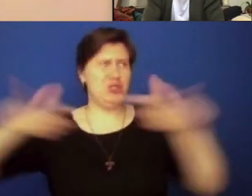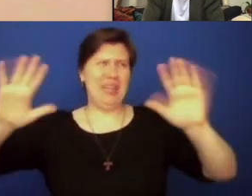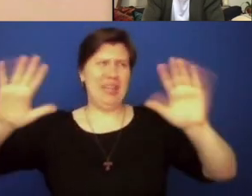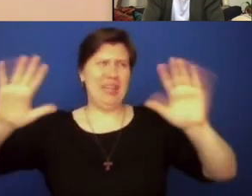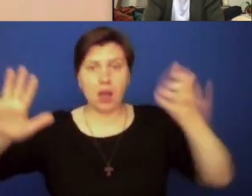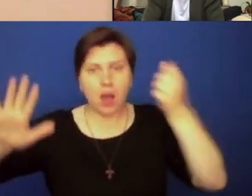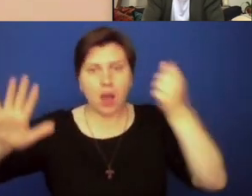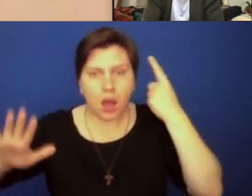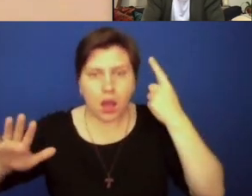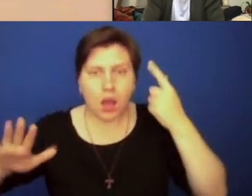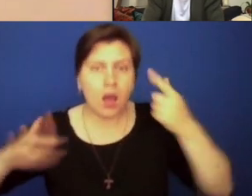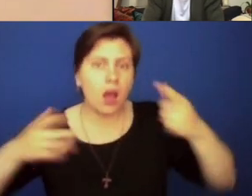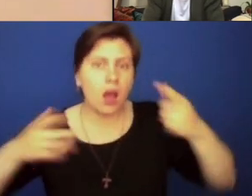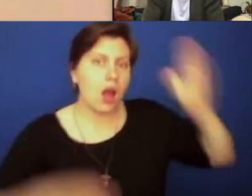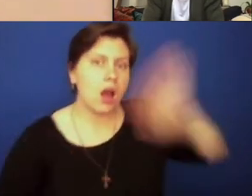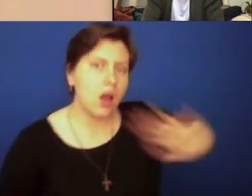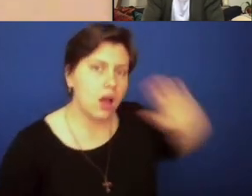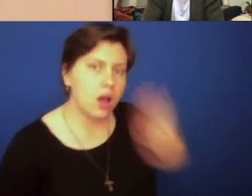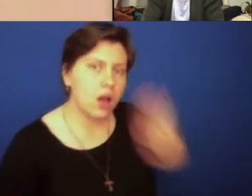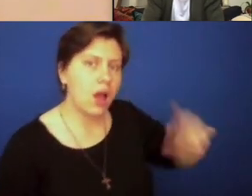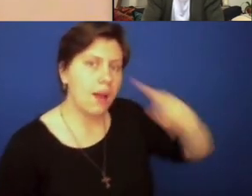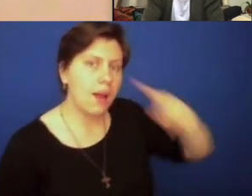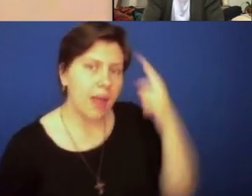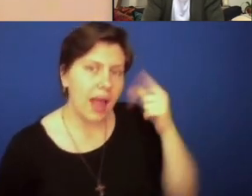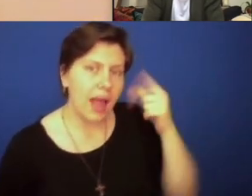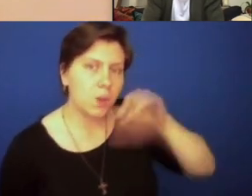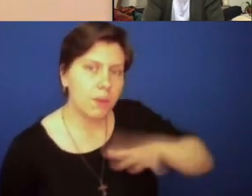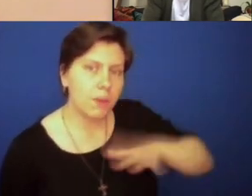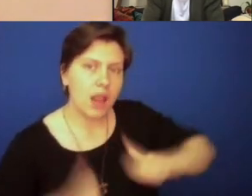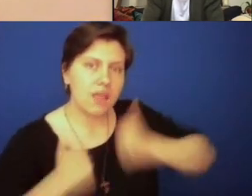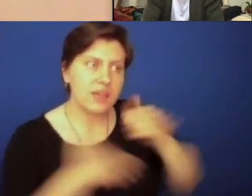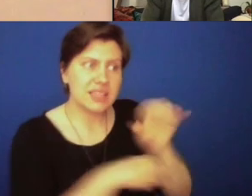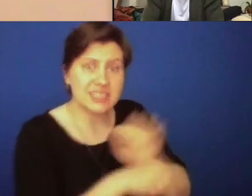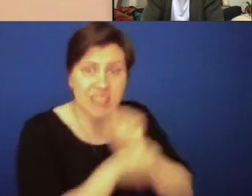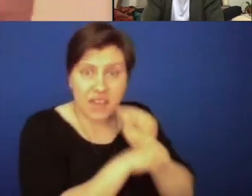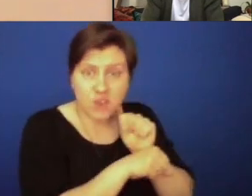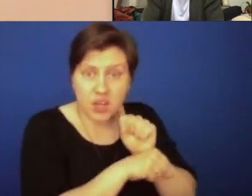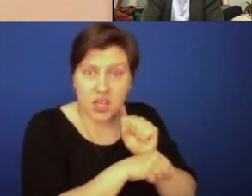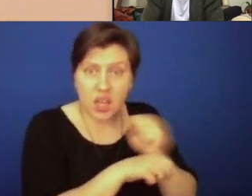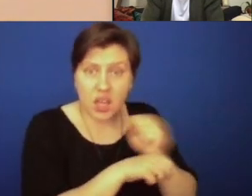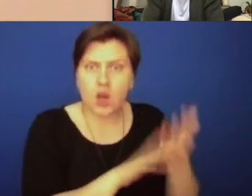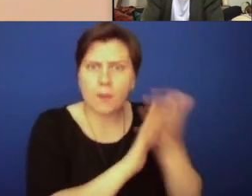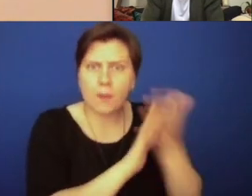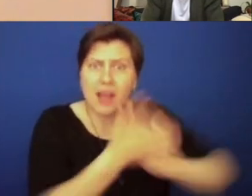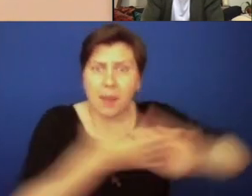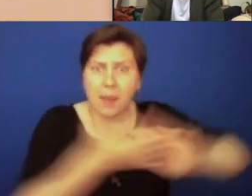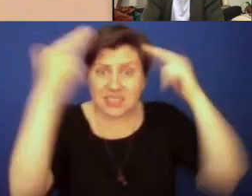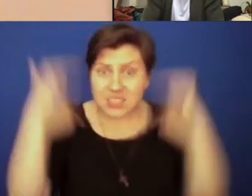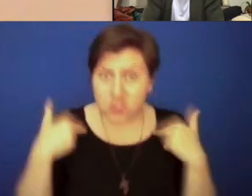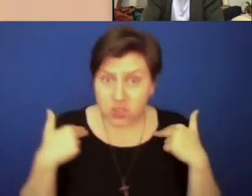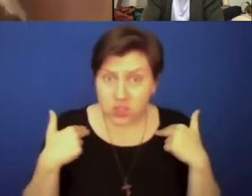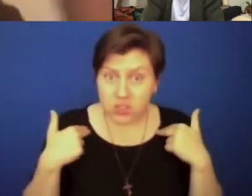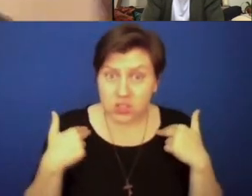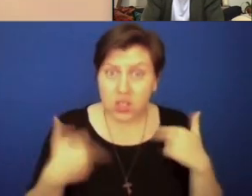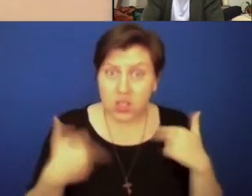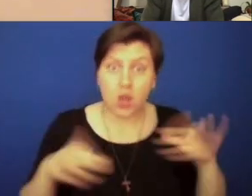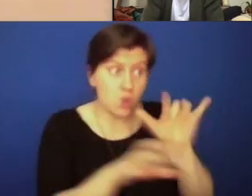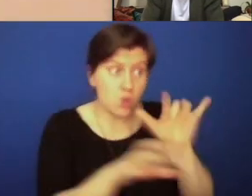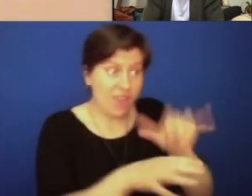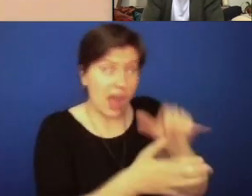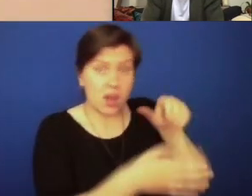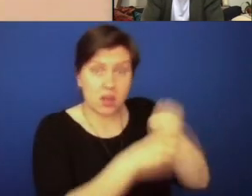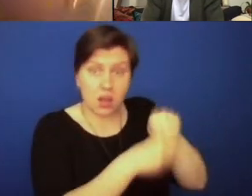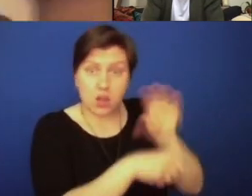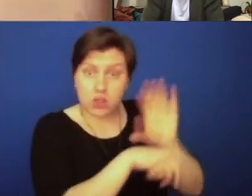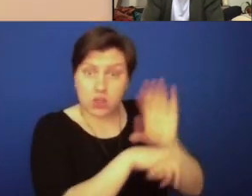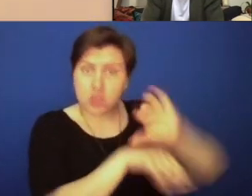understand what it must have been for Black women living in a slave society to dare to become sisters, to have to do that